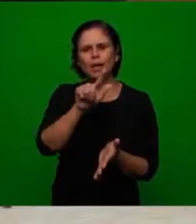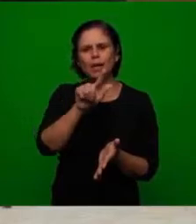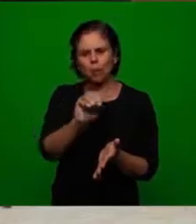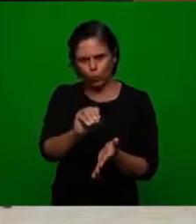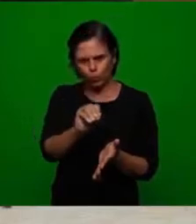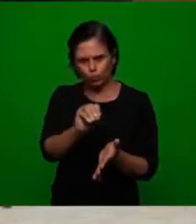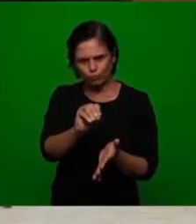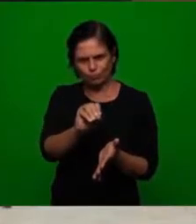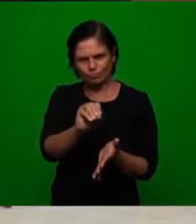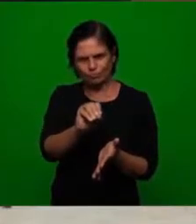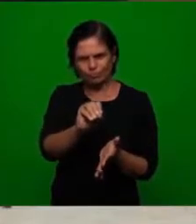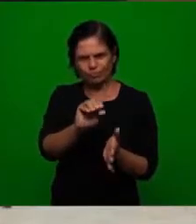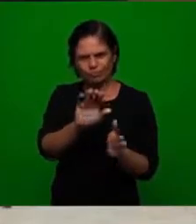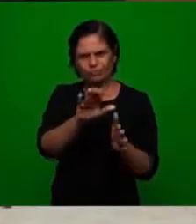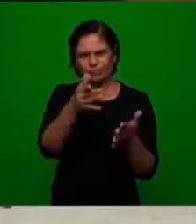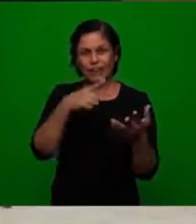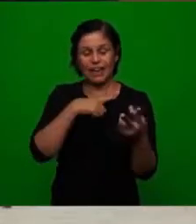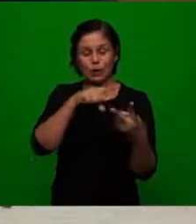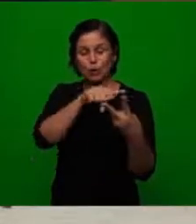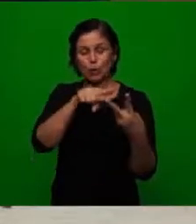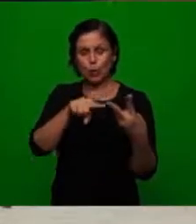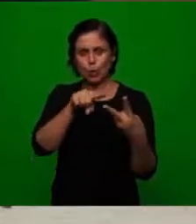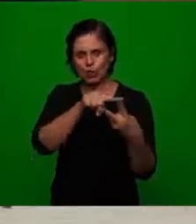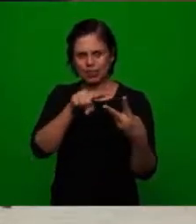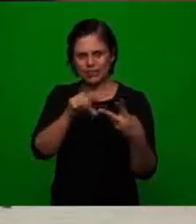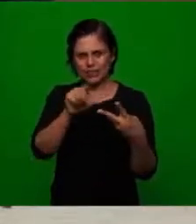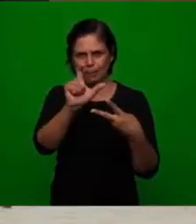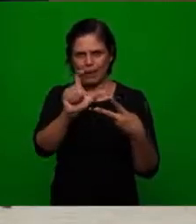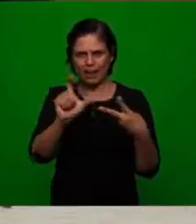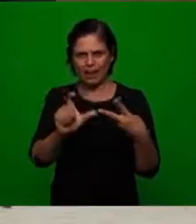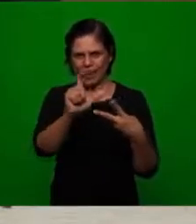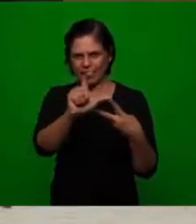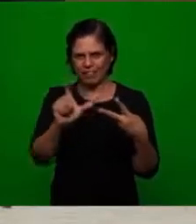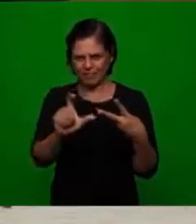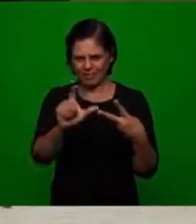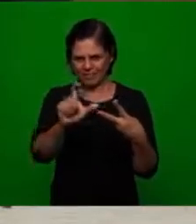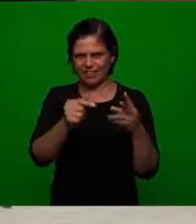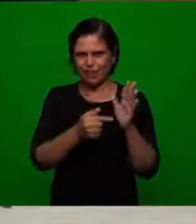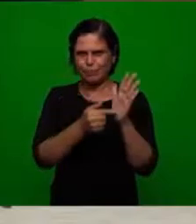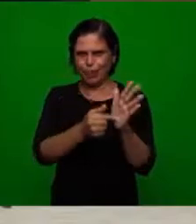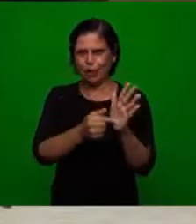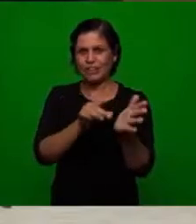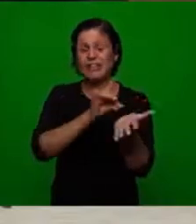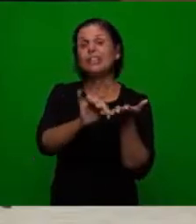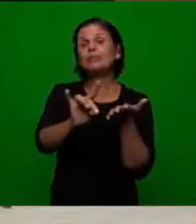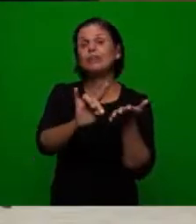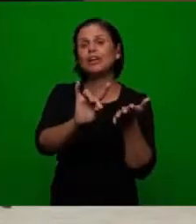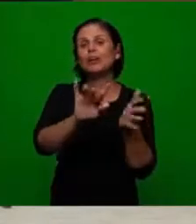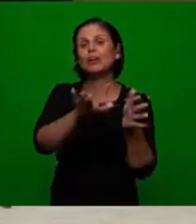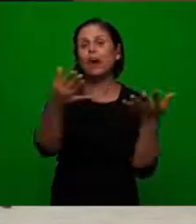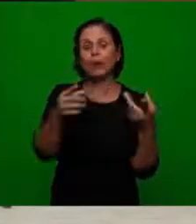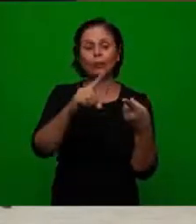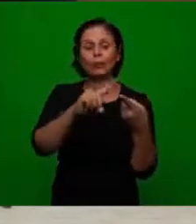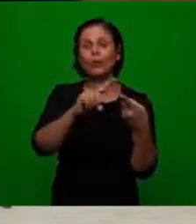the enemy the two word is world and what is the other component